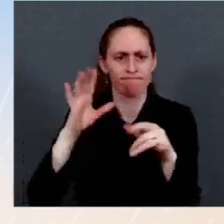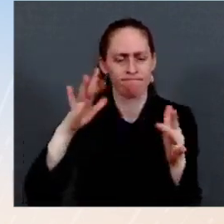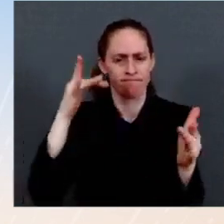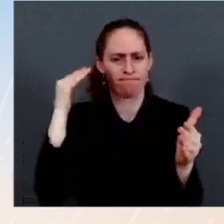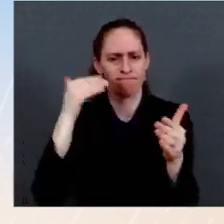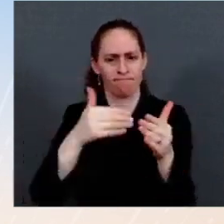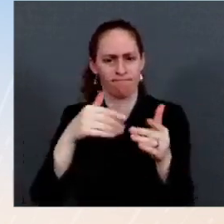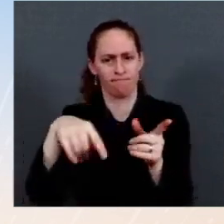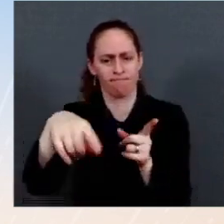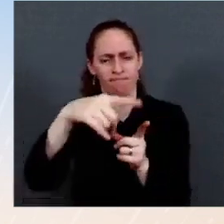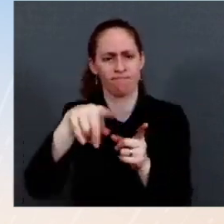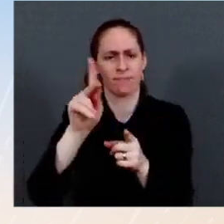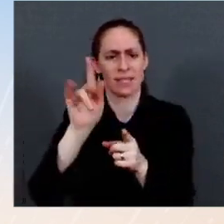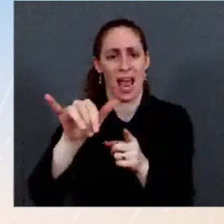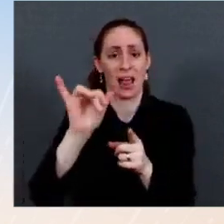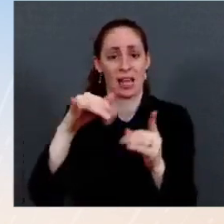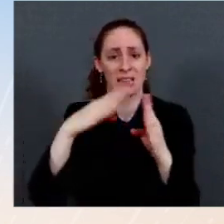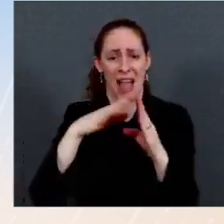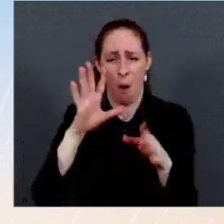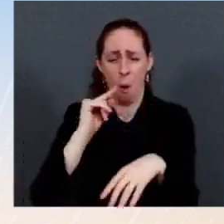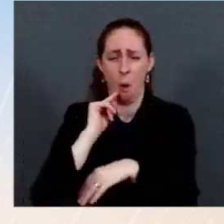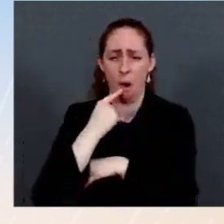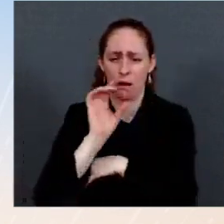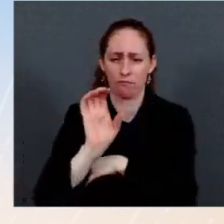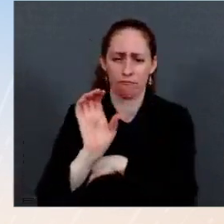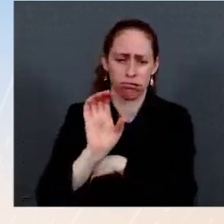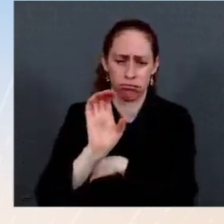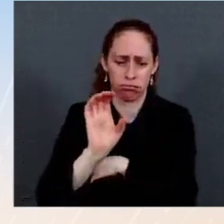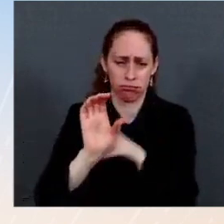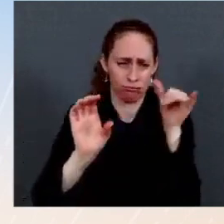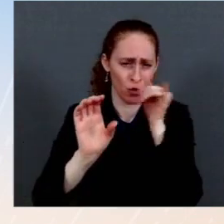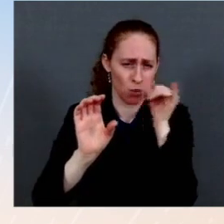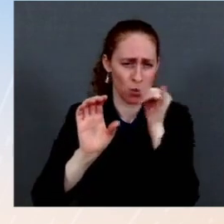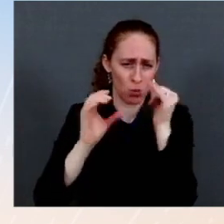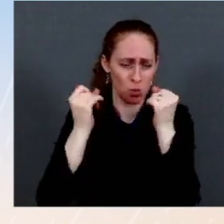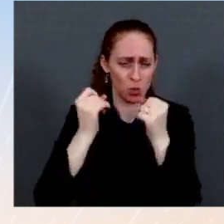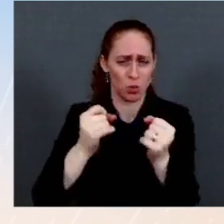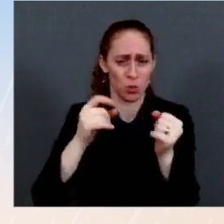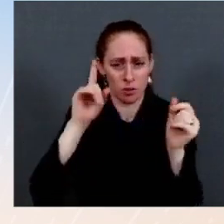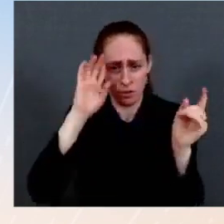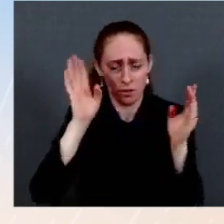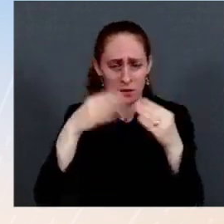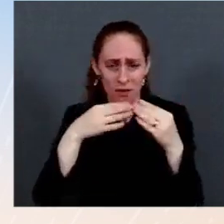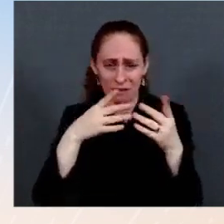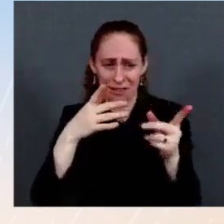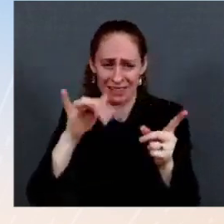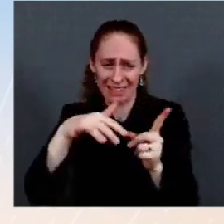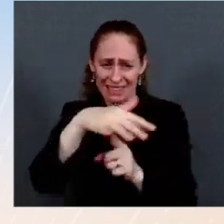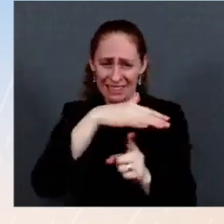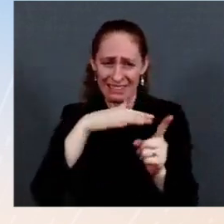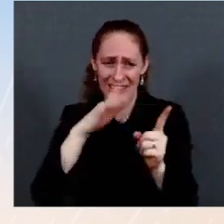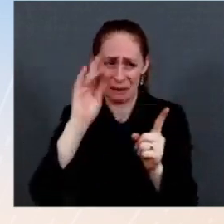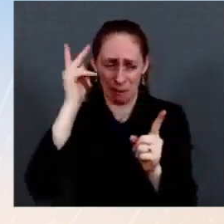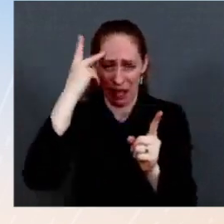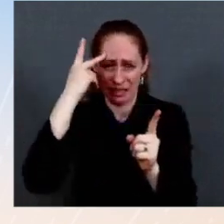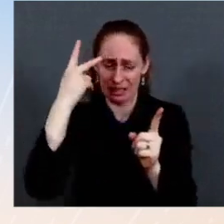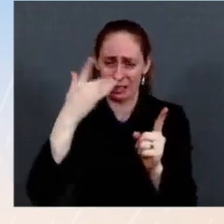polarization and political division we're seeing at this moment right now? Ms. No, I think the President looks at people through